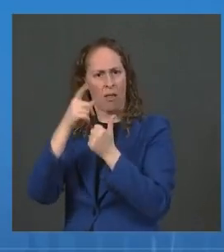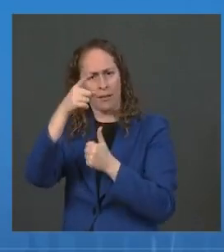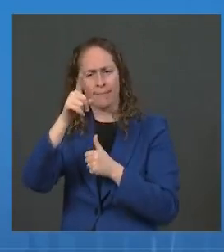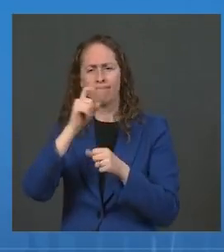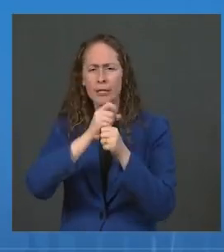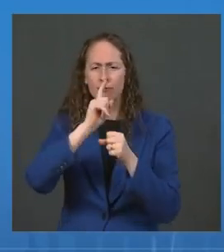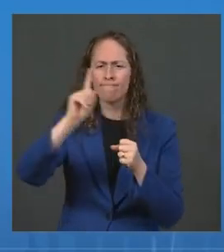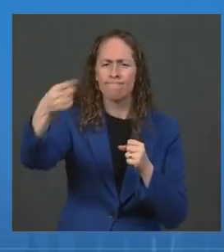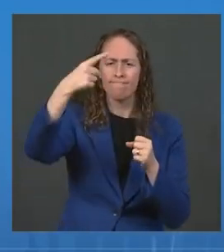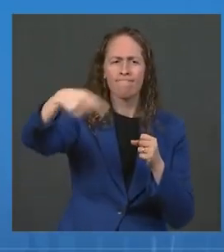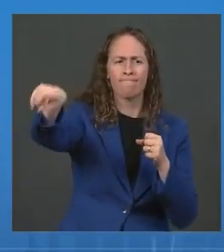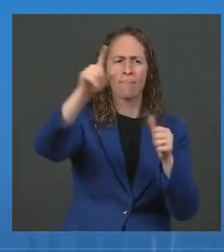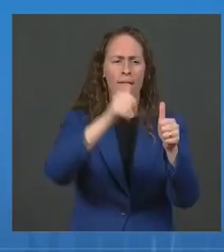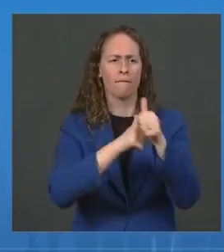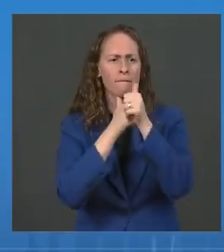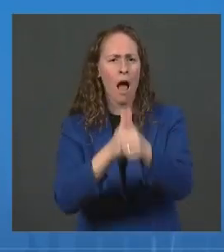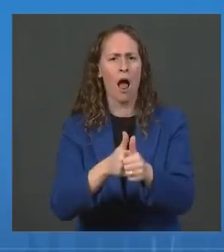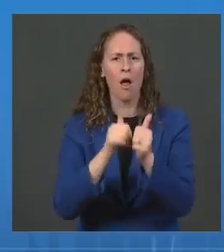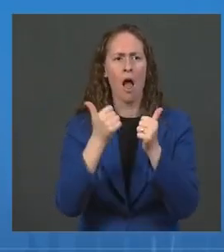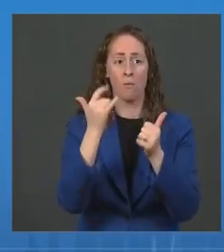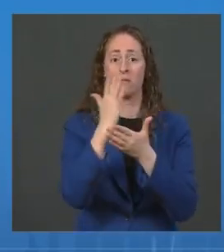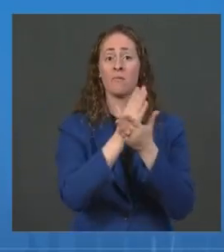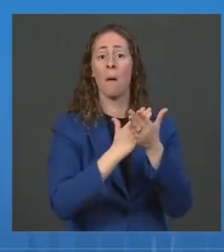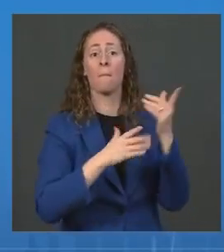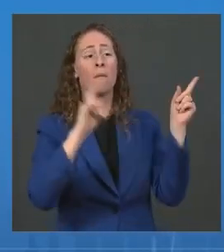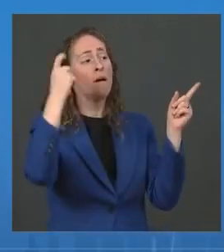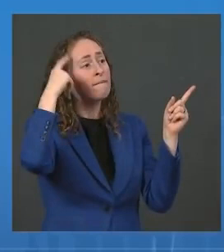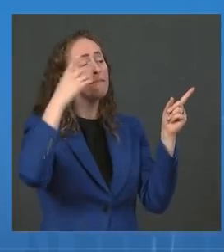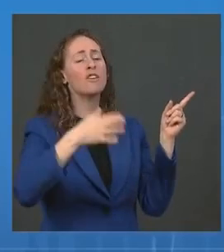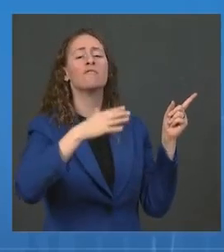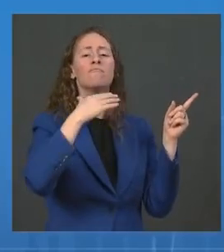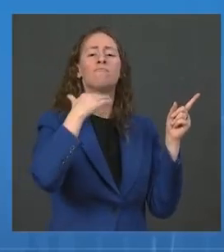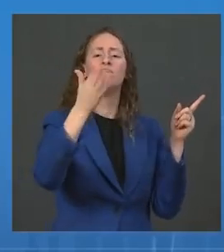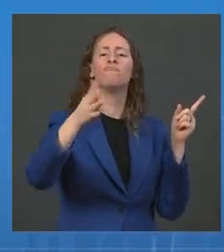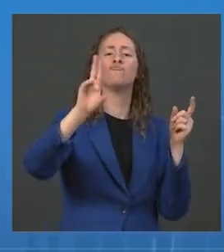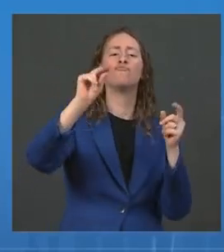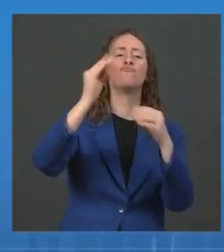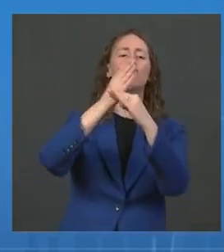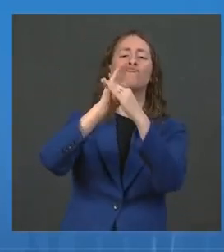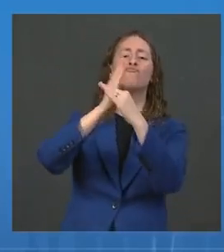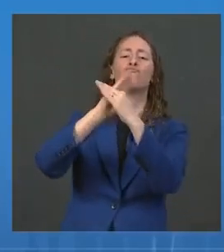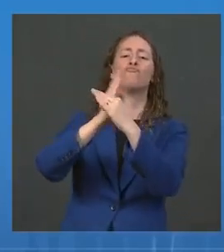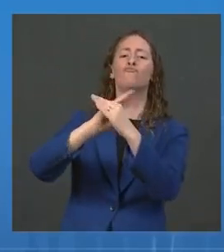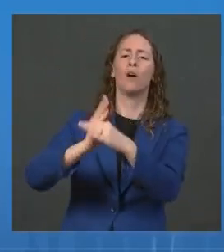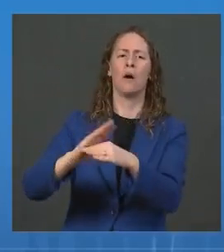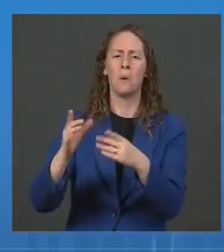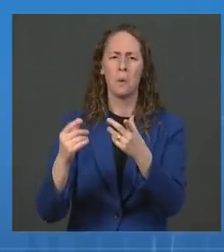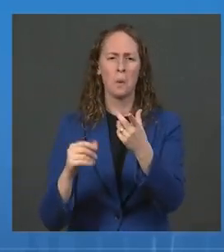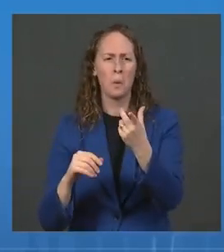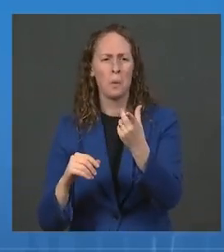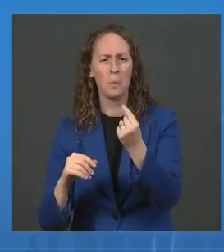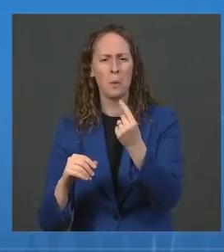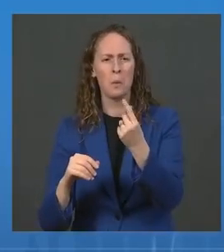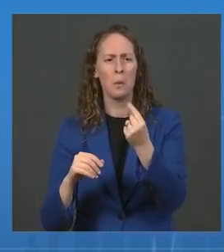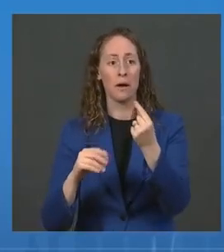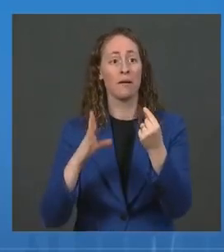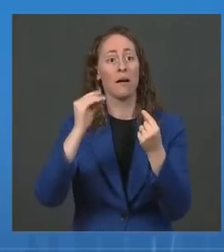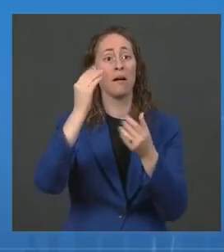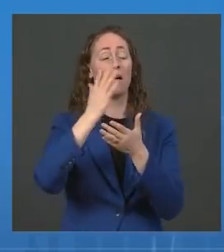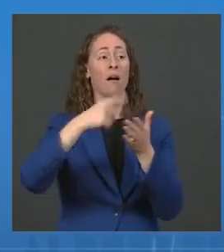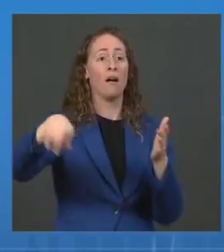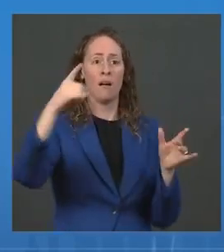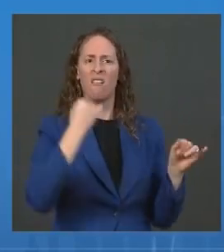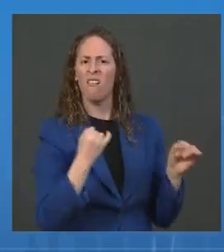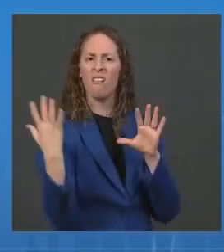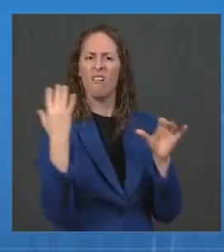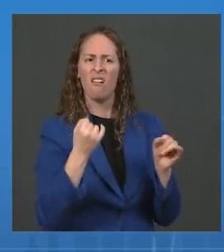already have pushed back. then for Dr. Walensky, do you have an update on what percentage of people in the hospital are unvaccinated? Last we